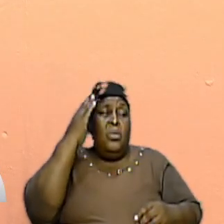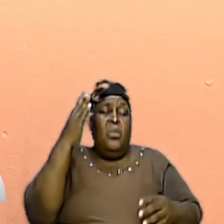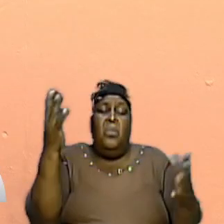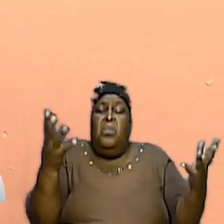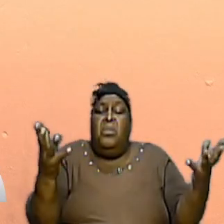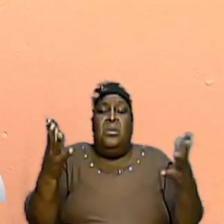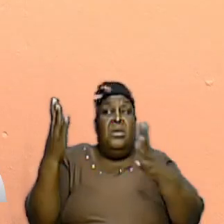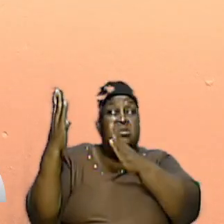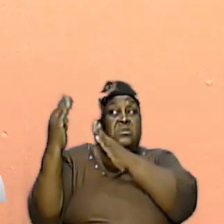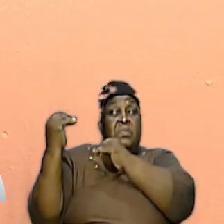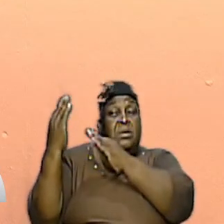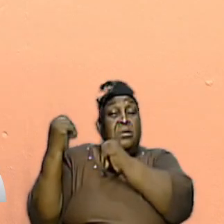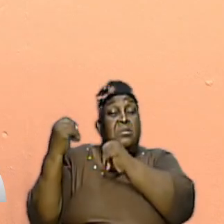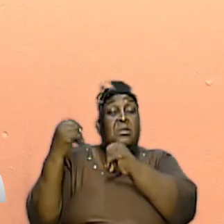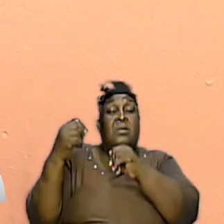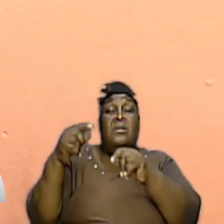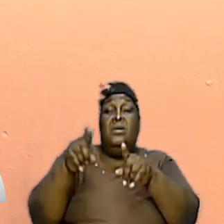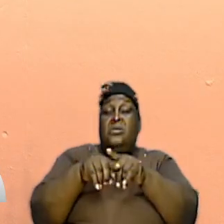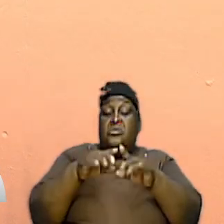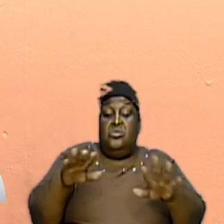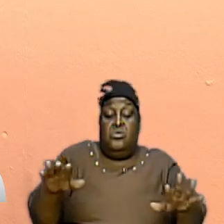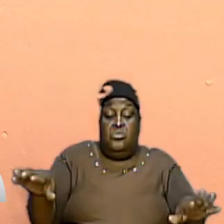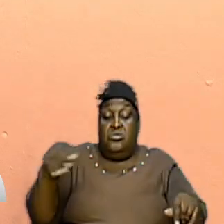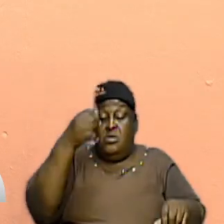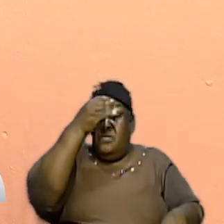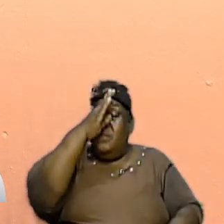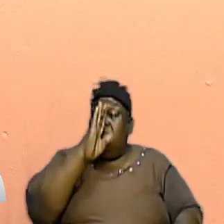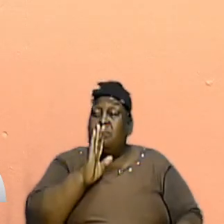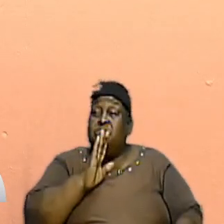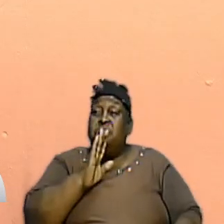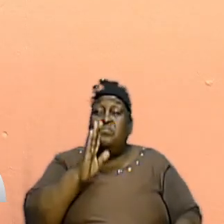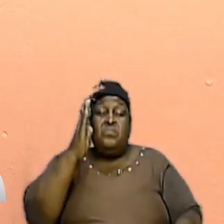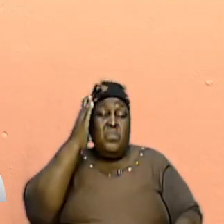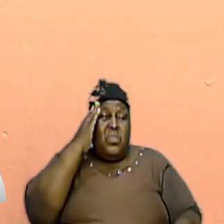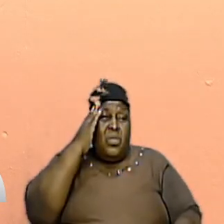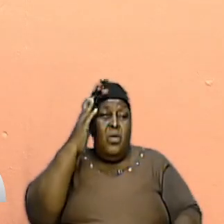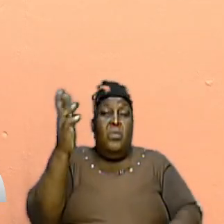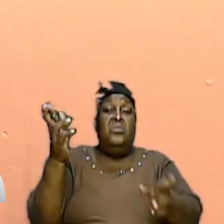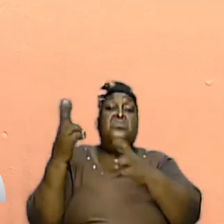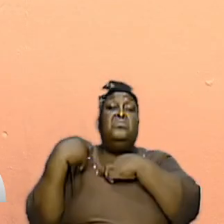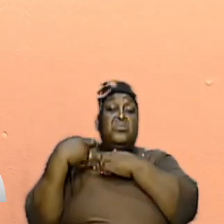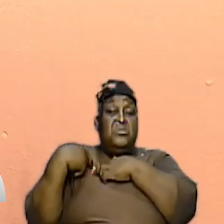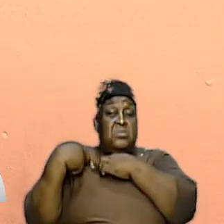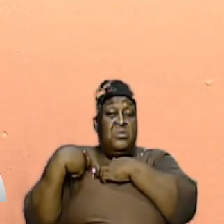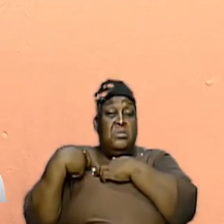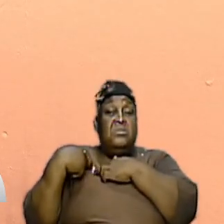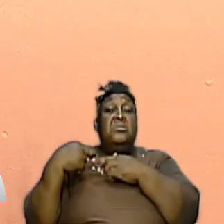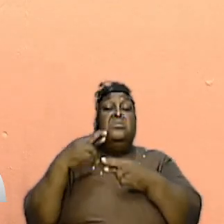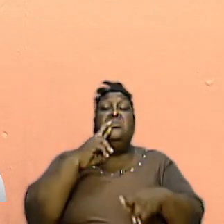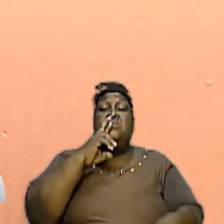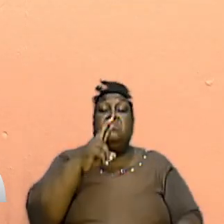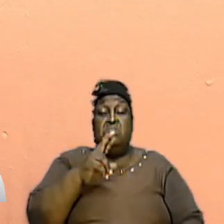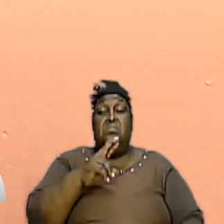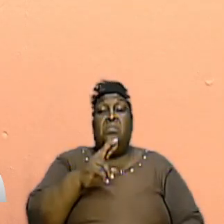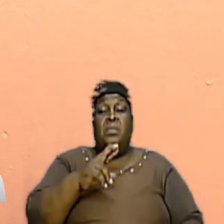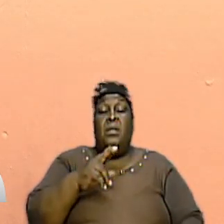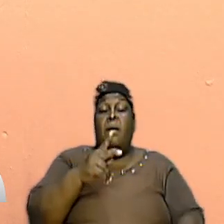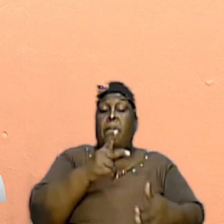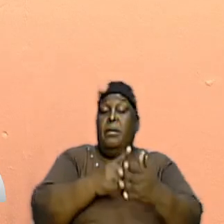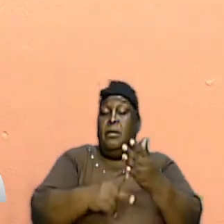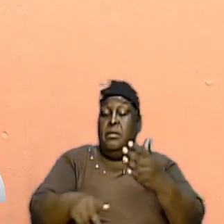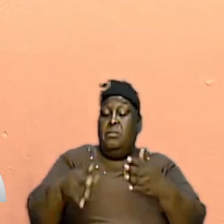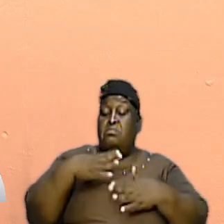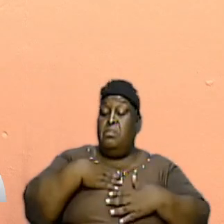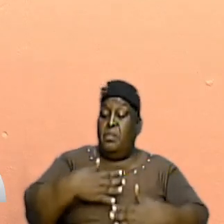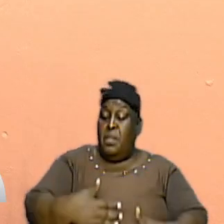expected of us as children of God, we can know what our responsibilities are as a part of the